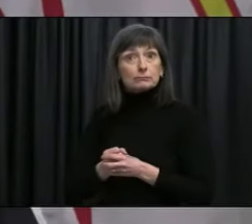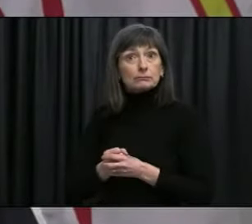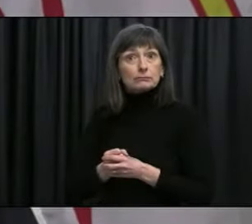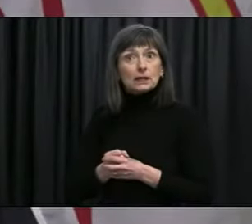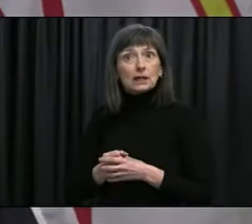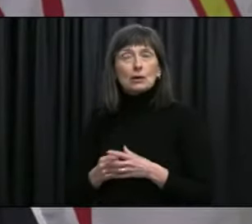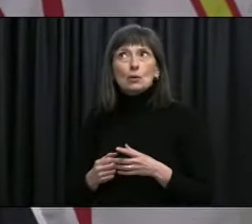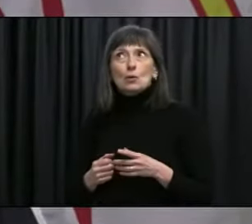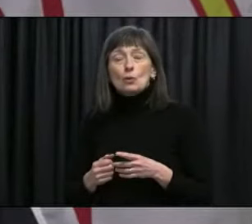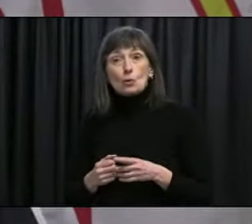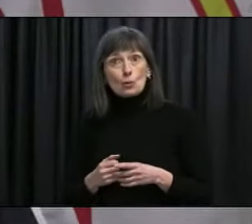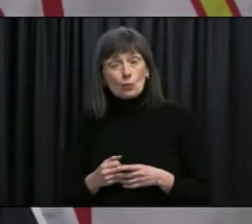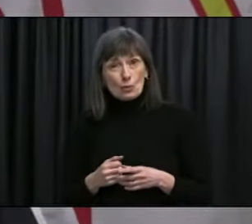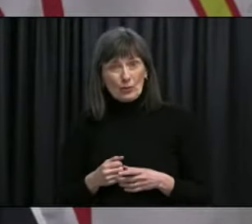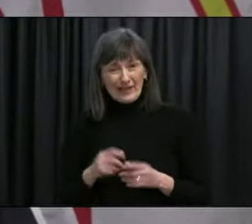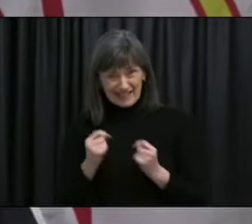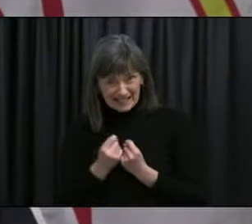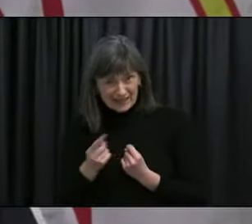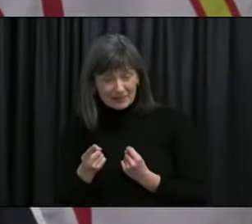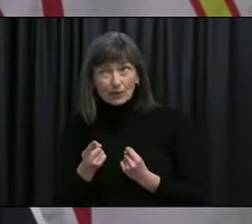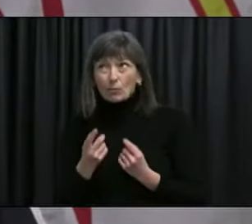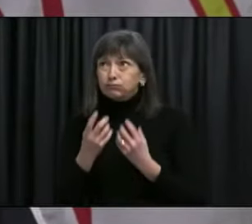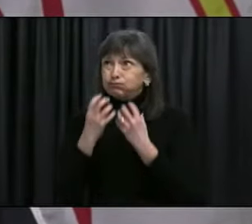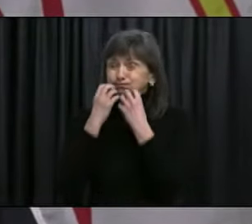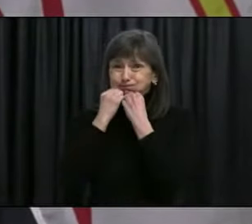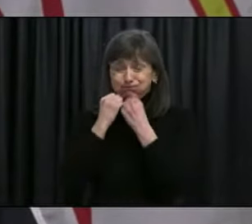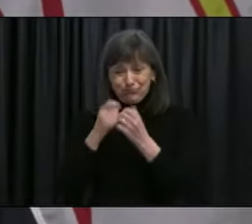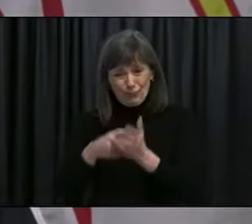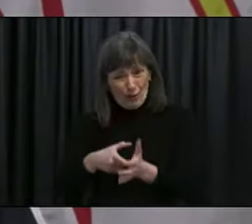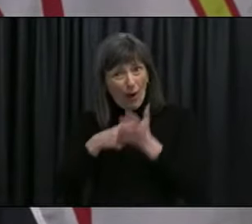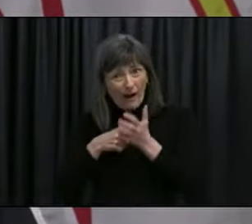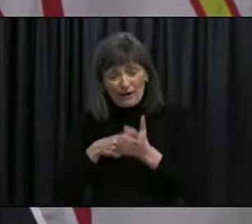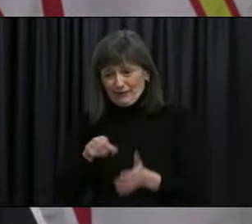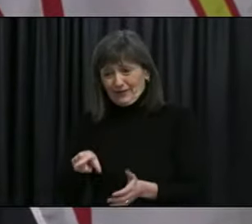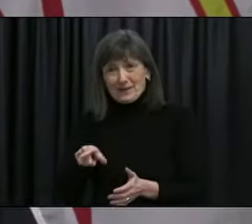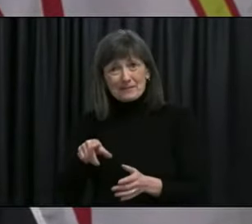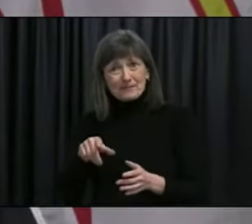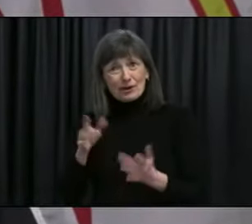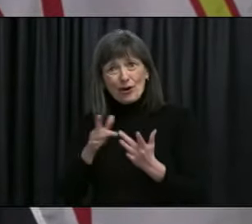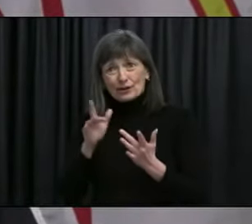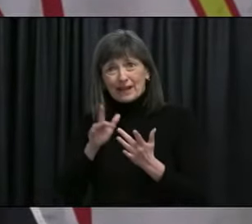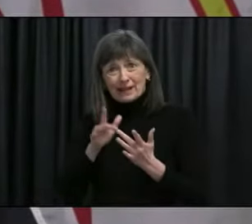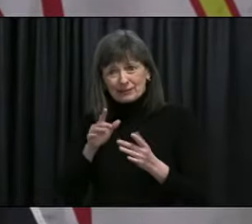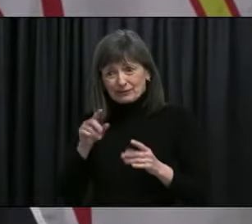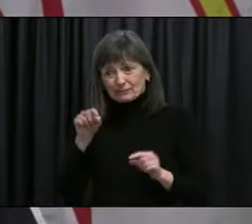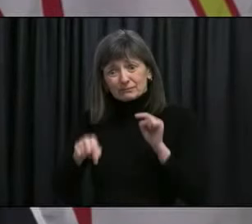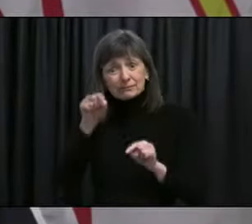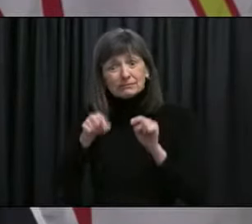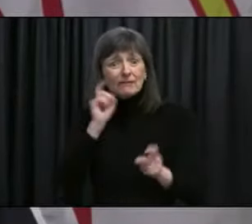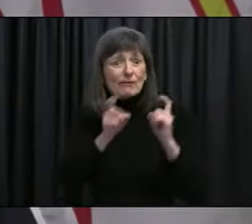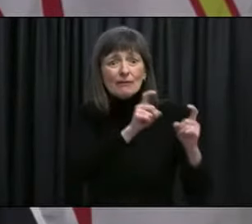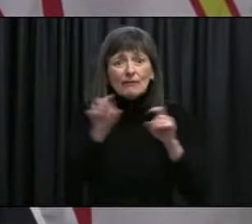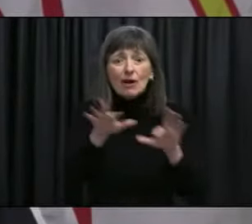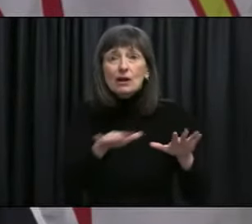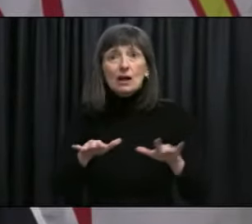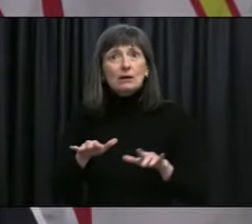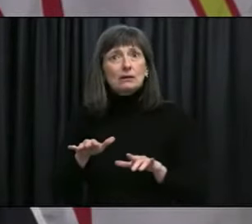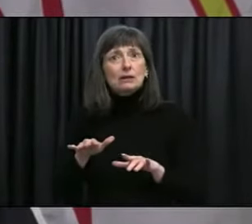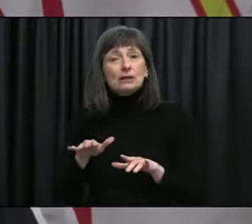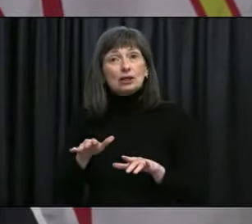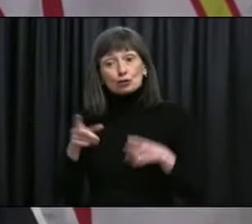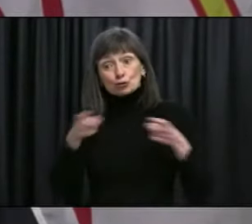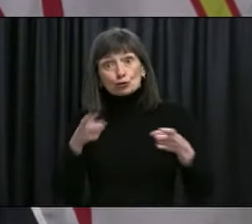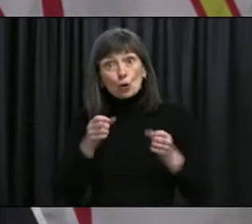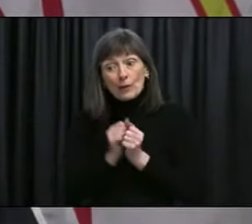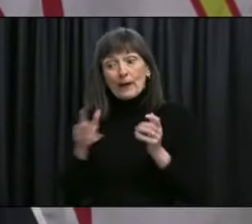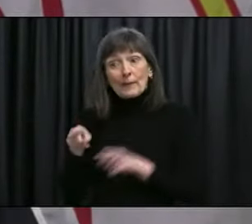Uh, they were a, they were essential, like, there, there would, we would not have gotten that outbreak under control without that contact